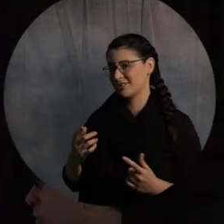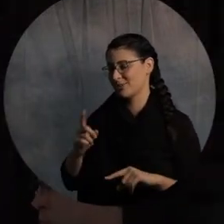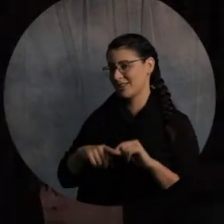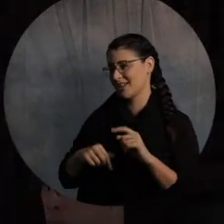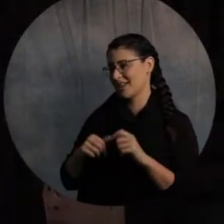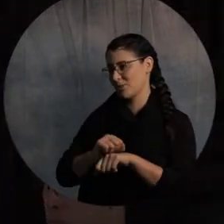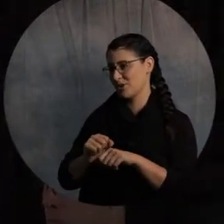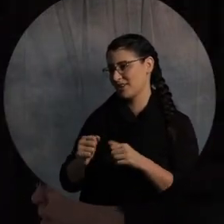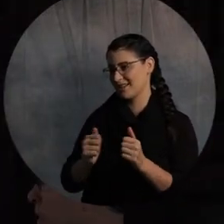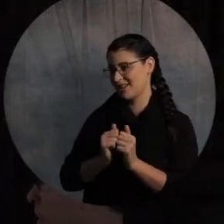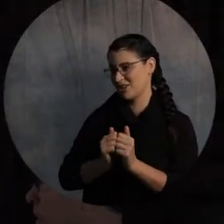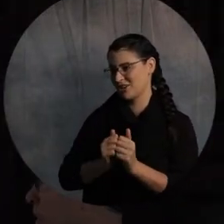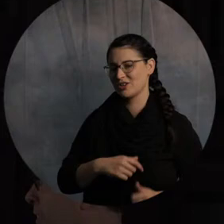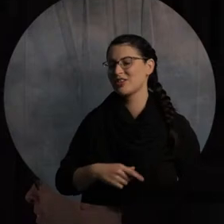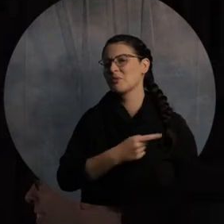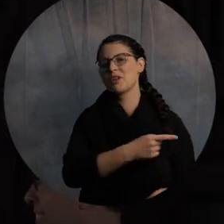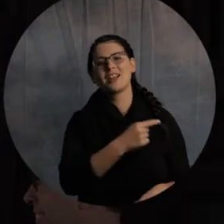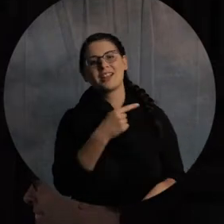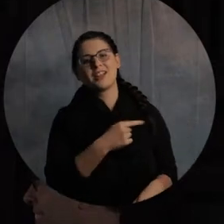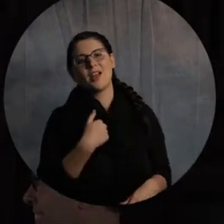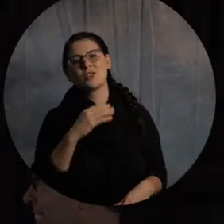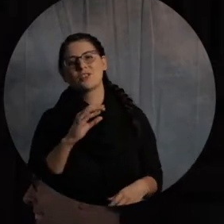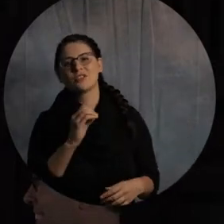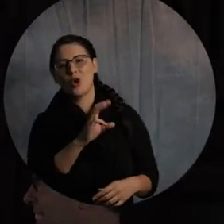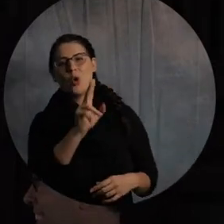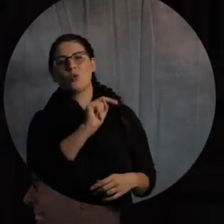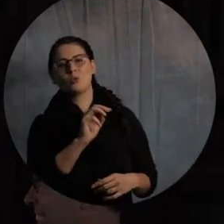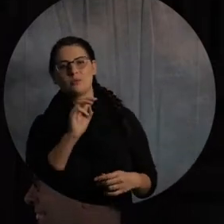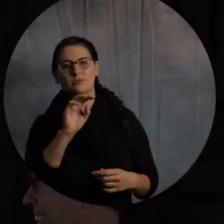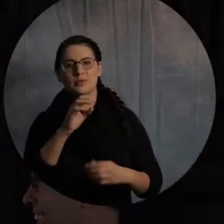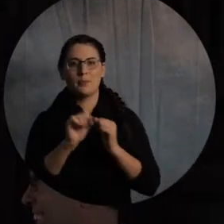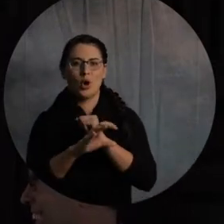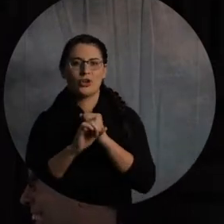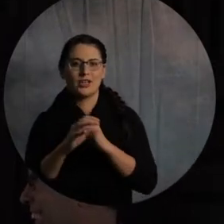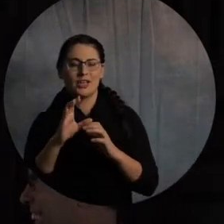he has his own marketing company. So they had to do it for financial reasons.